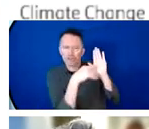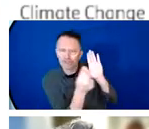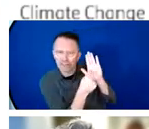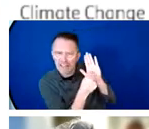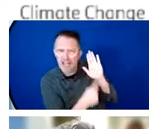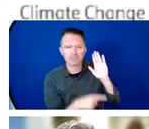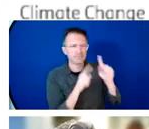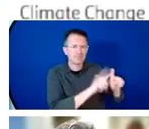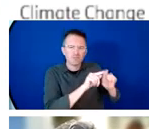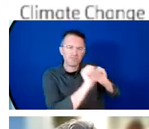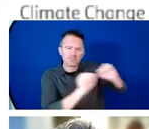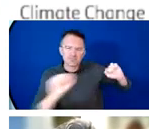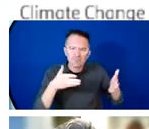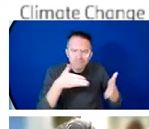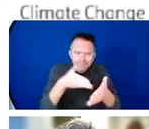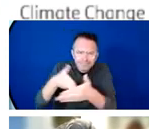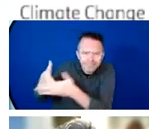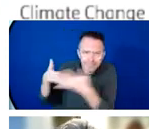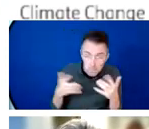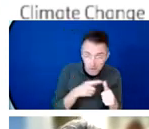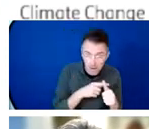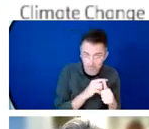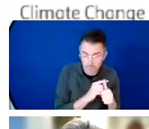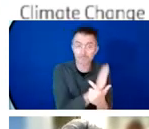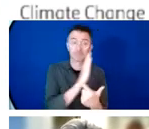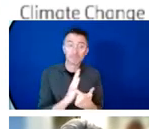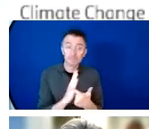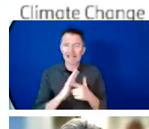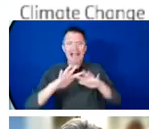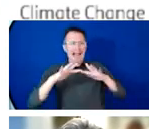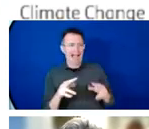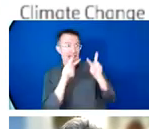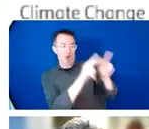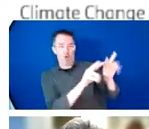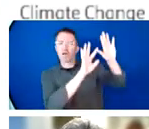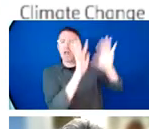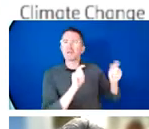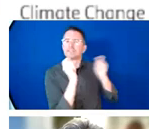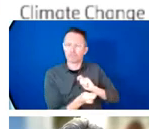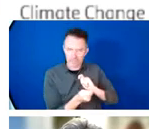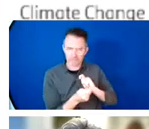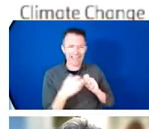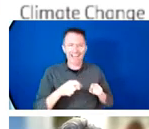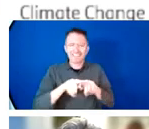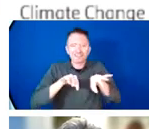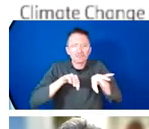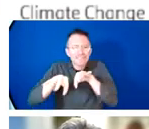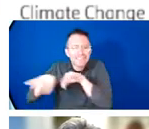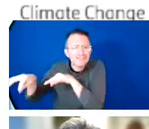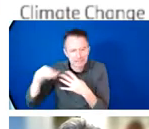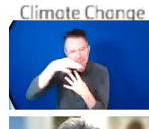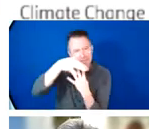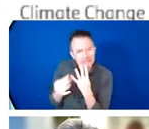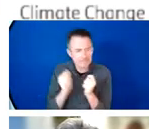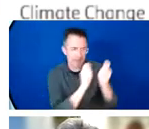climate adaptation strategies. And two, to leverage and build an even stronger SRH gender